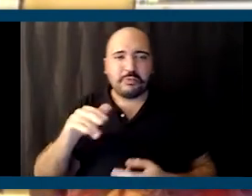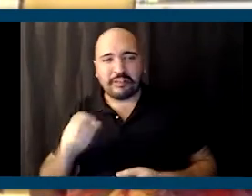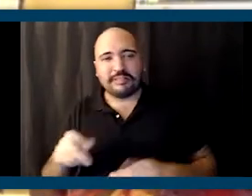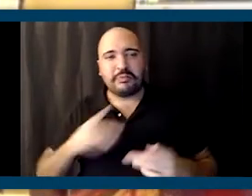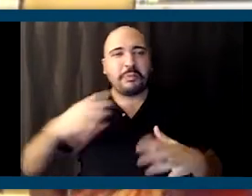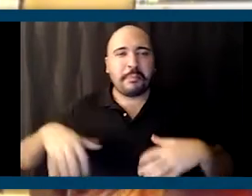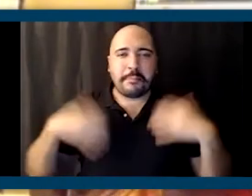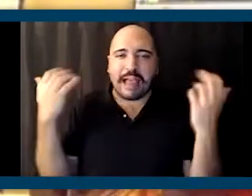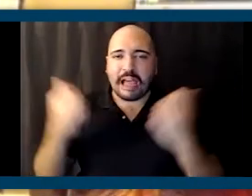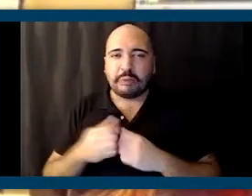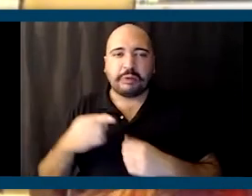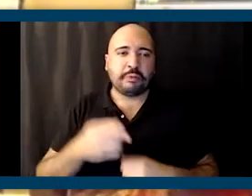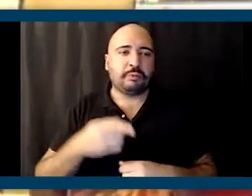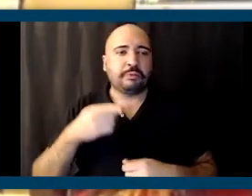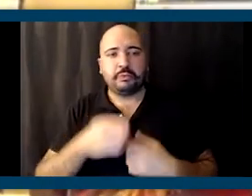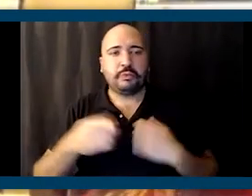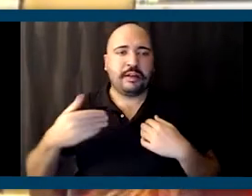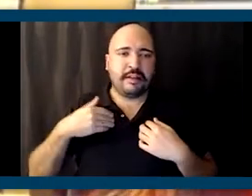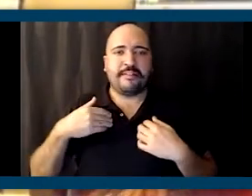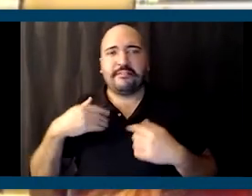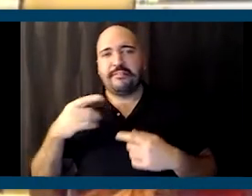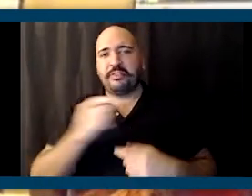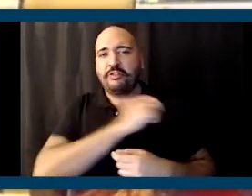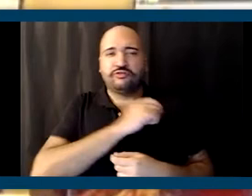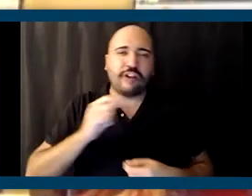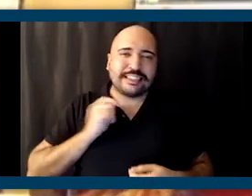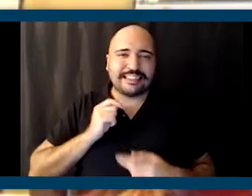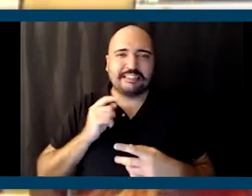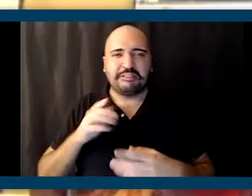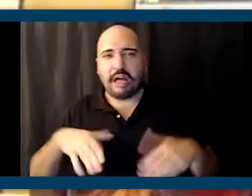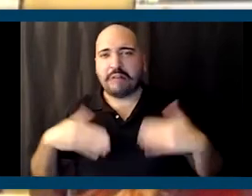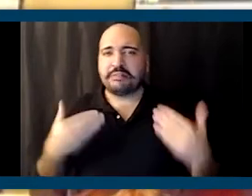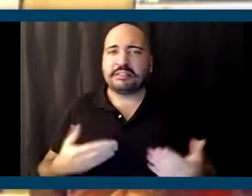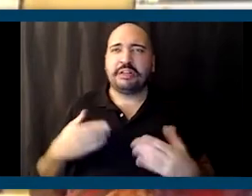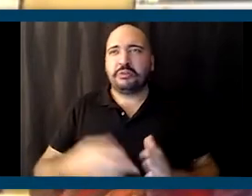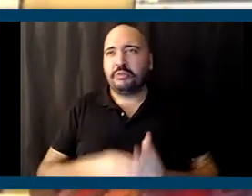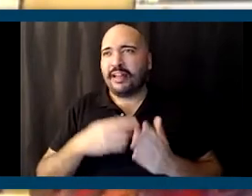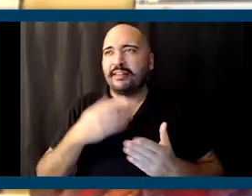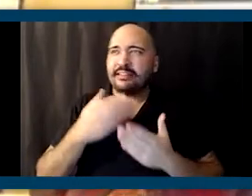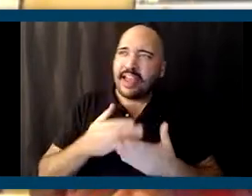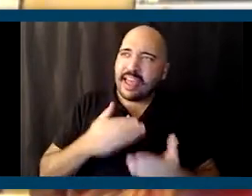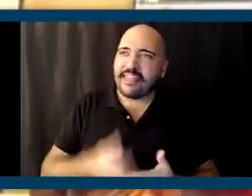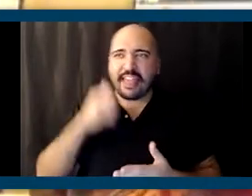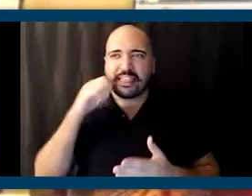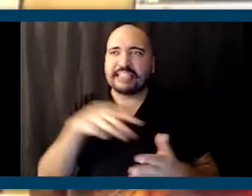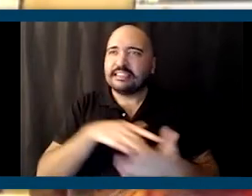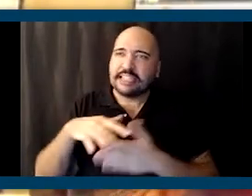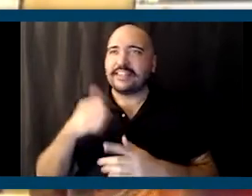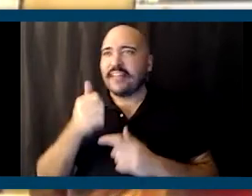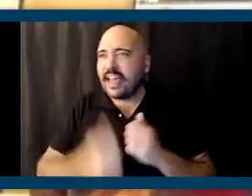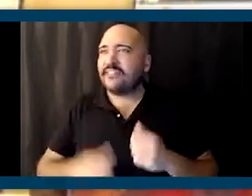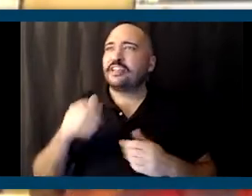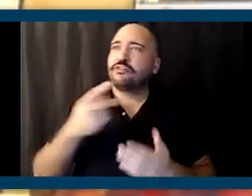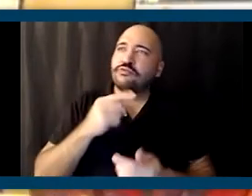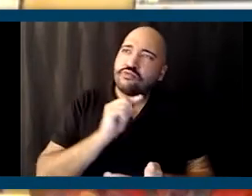going to be mad at you. You got the trustees upset because you required ethnic studies as every graduate of CSU and things that